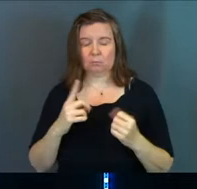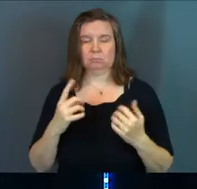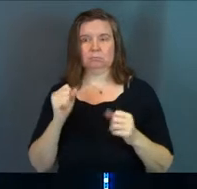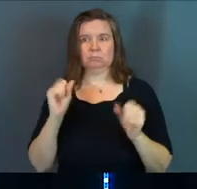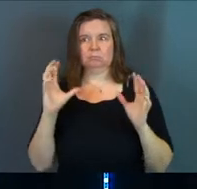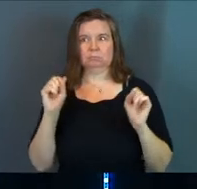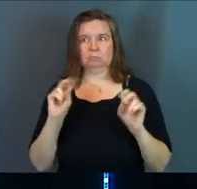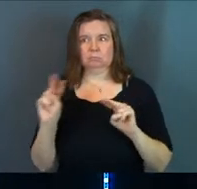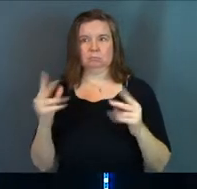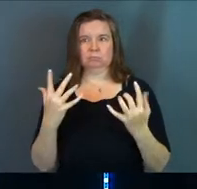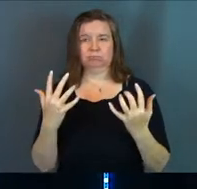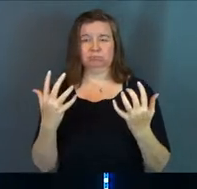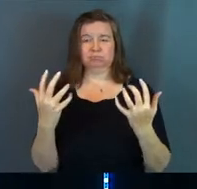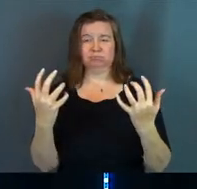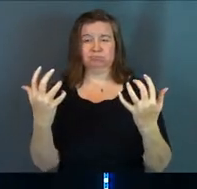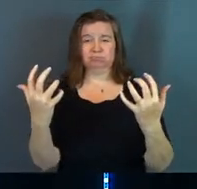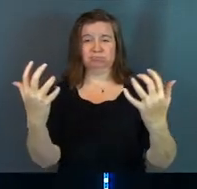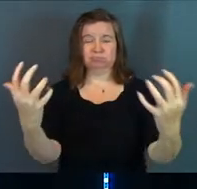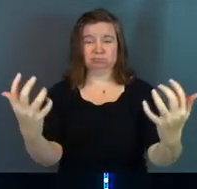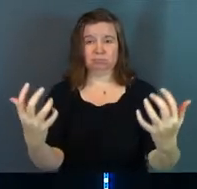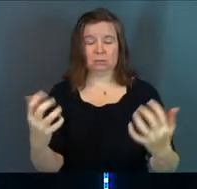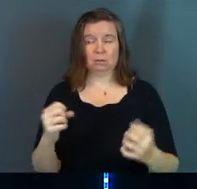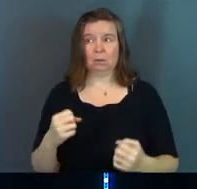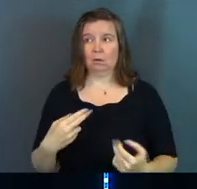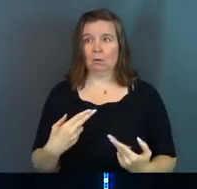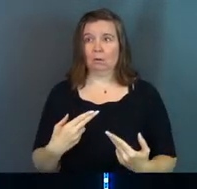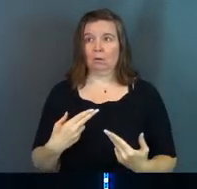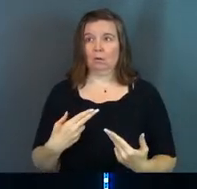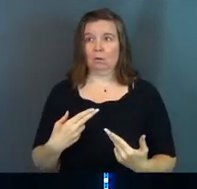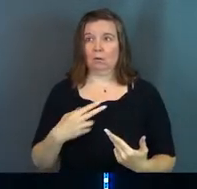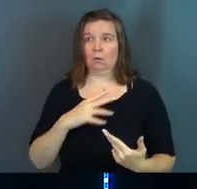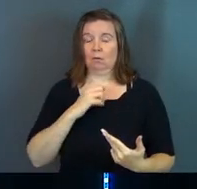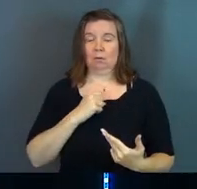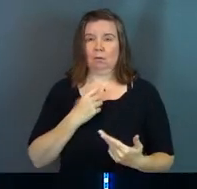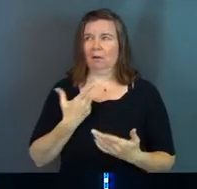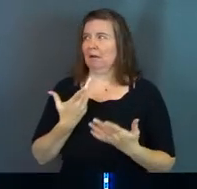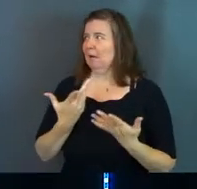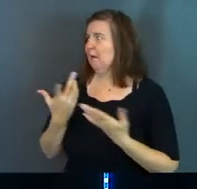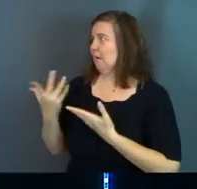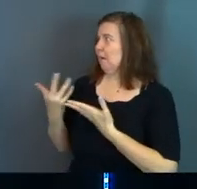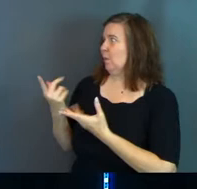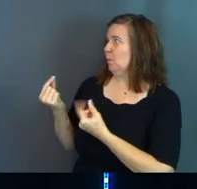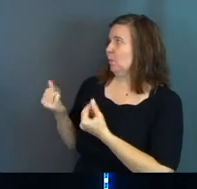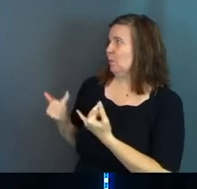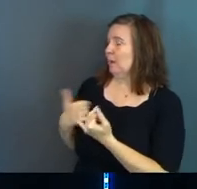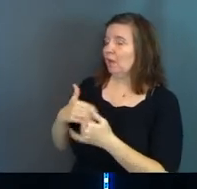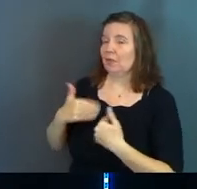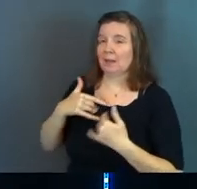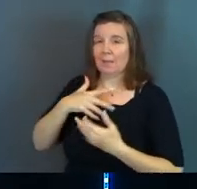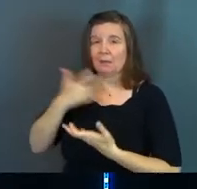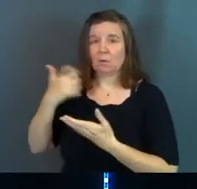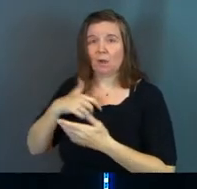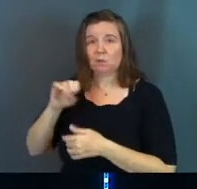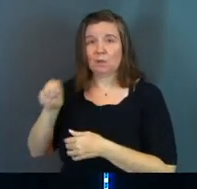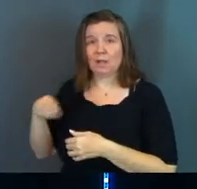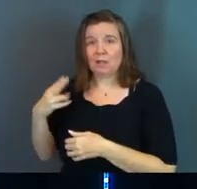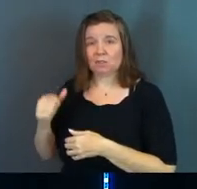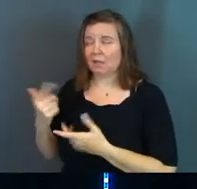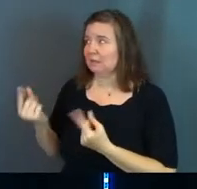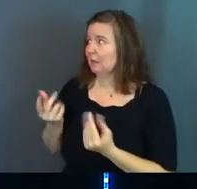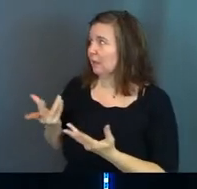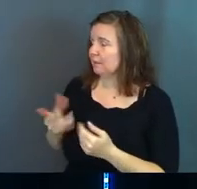troops, horses, and chariots everywhere. Oh, sir, what will we do now? The young man cried to Elisha.